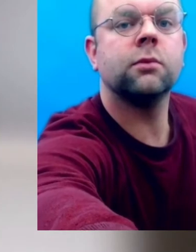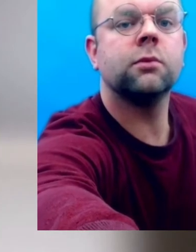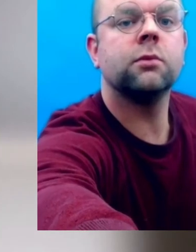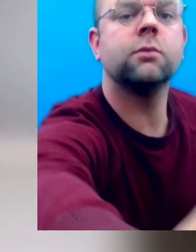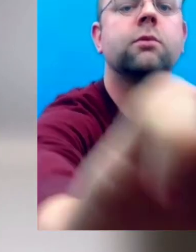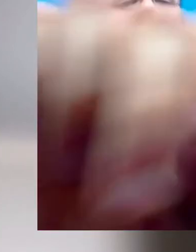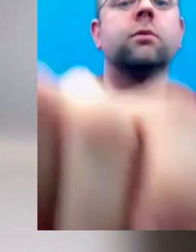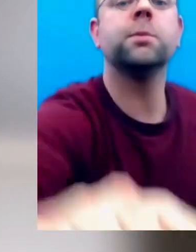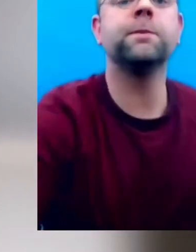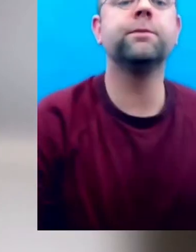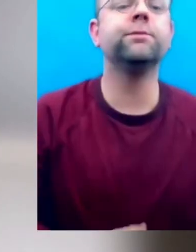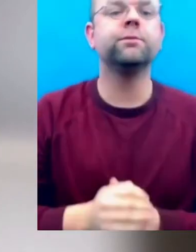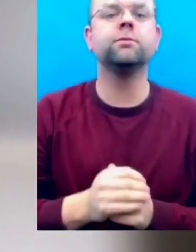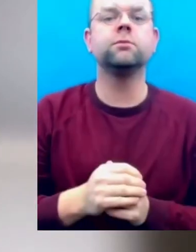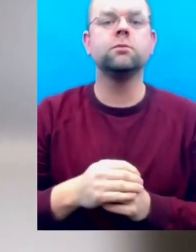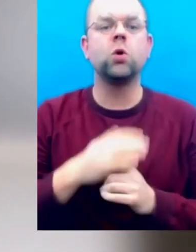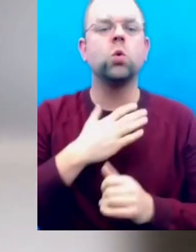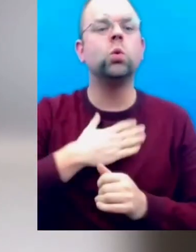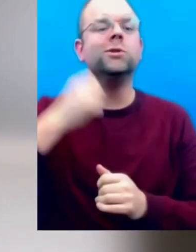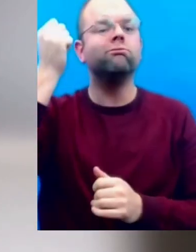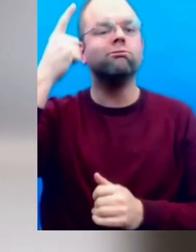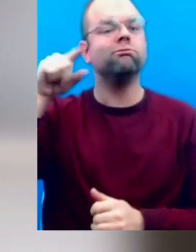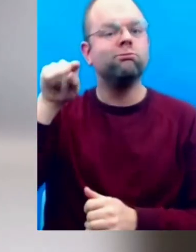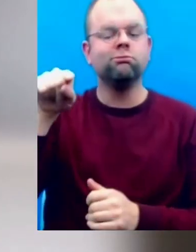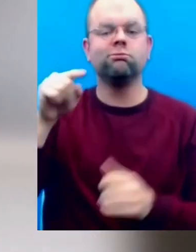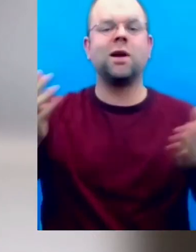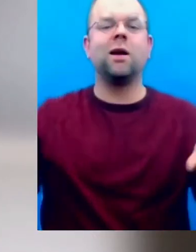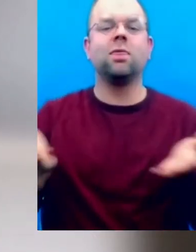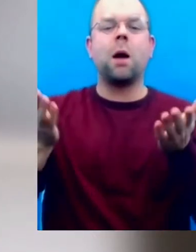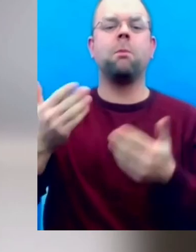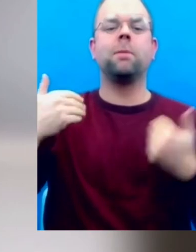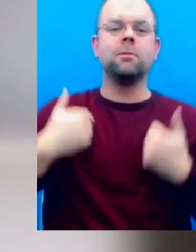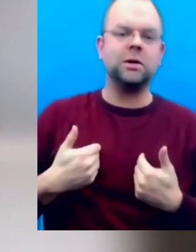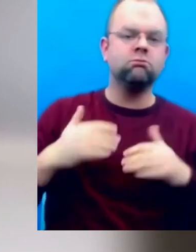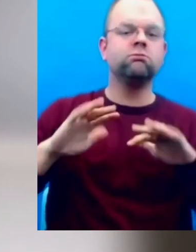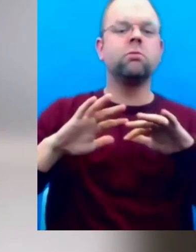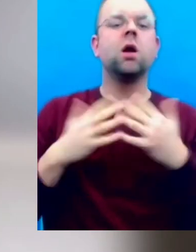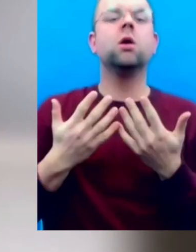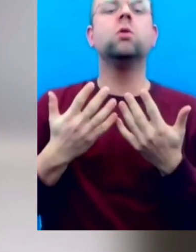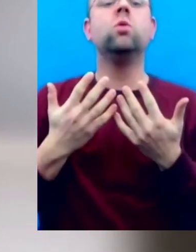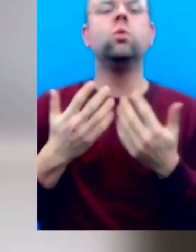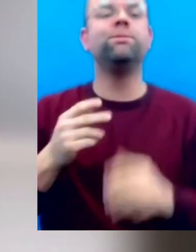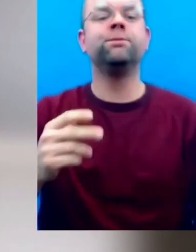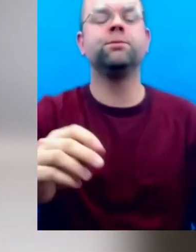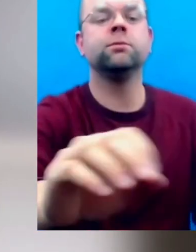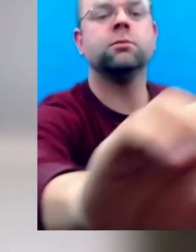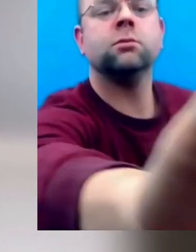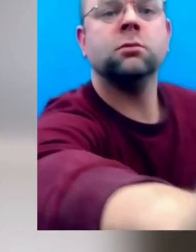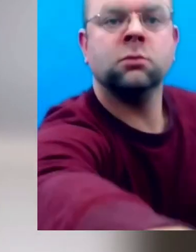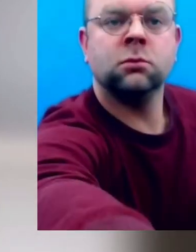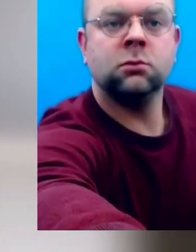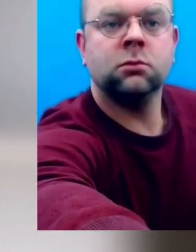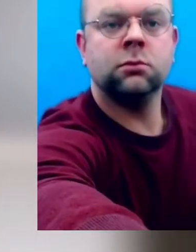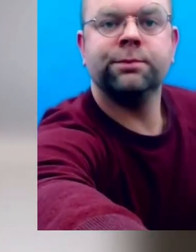Kenya. And then our Global Incubation Manager, Matthias Niederbehn, will give